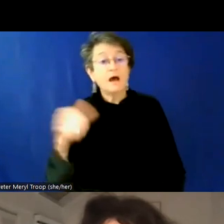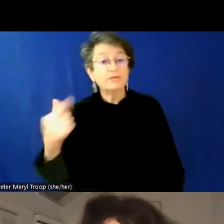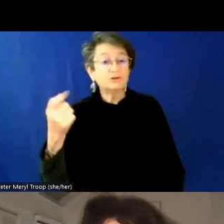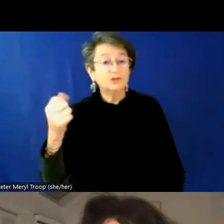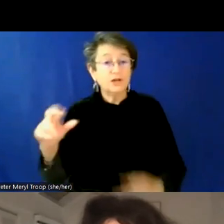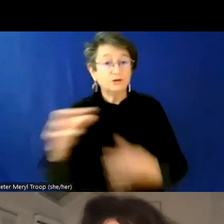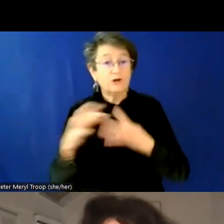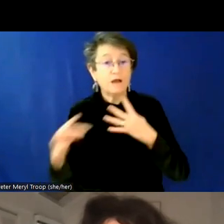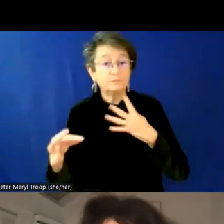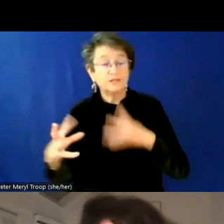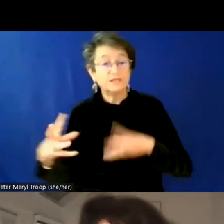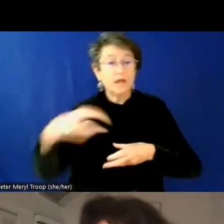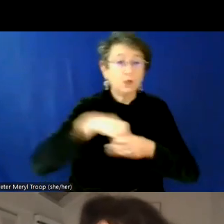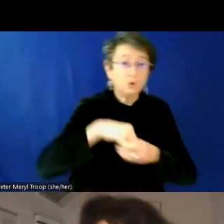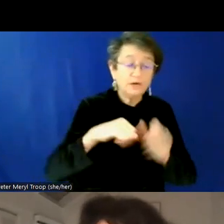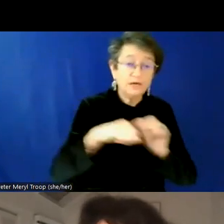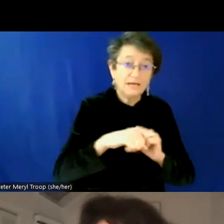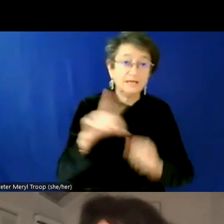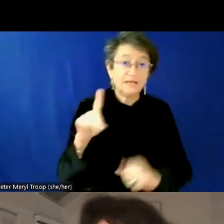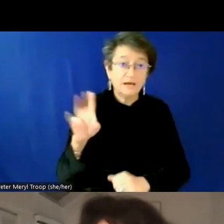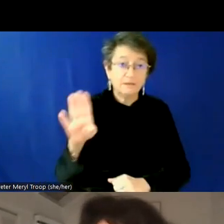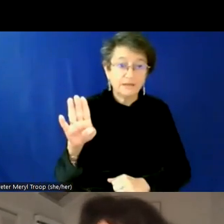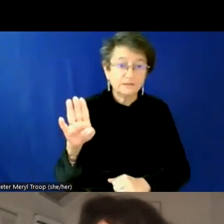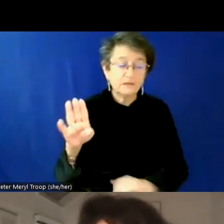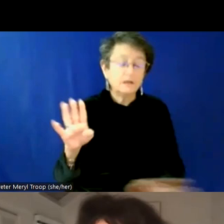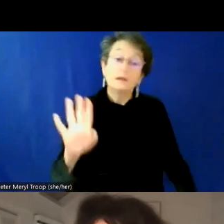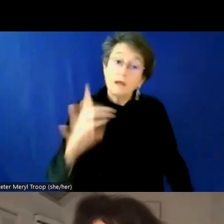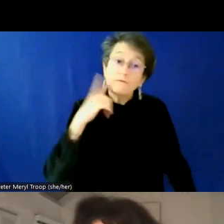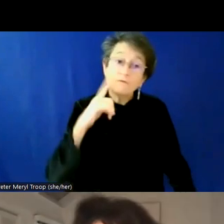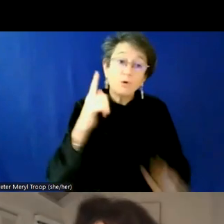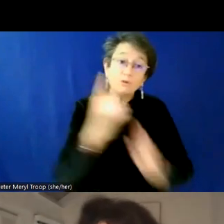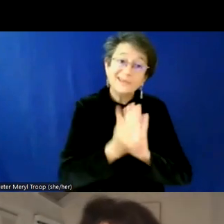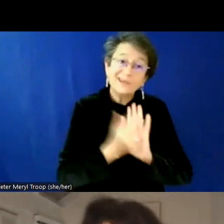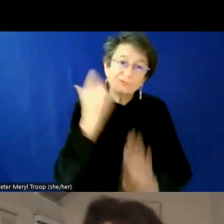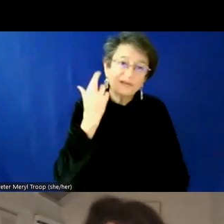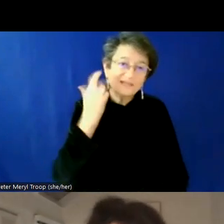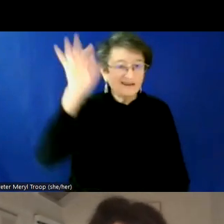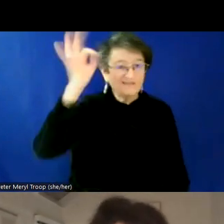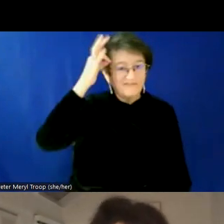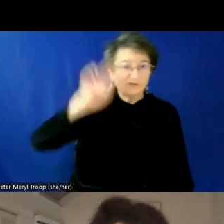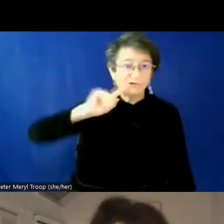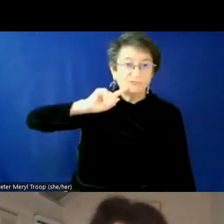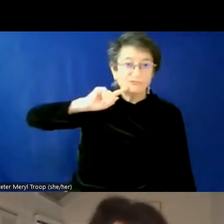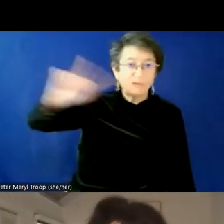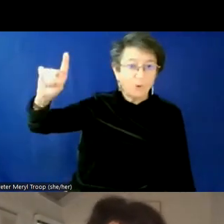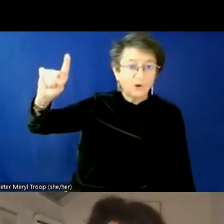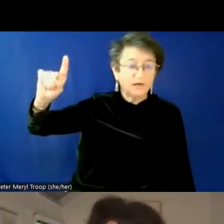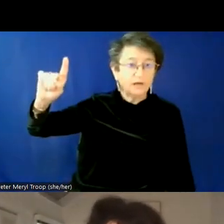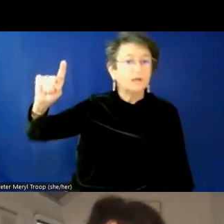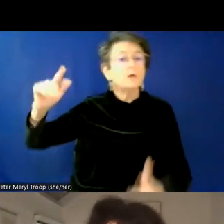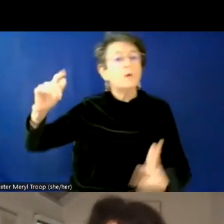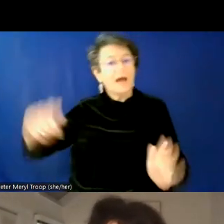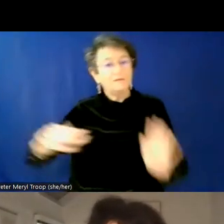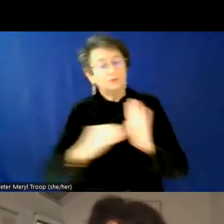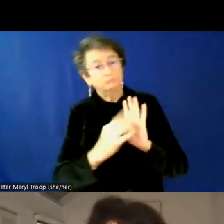for, you know, legal reasons for federal reporting reasons, um, you know, male and female are categories in our database,